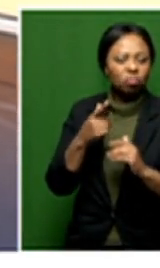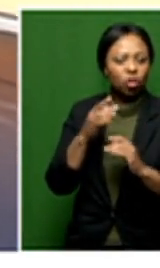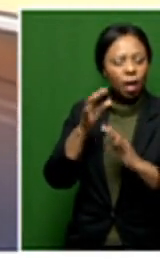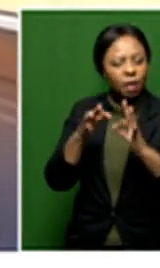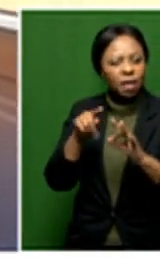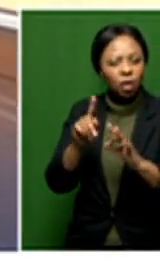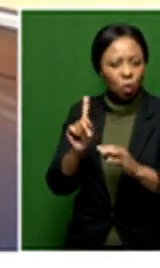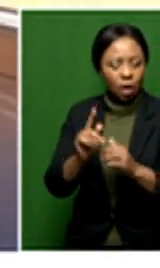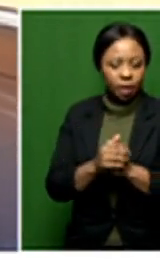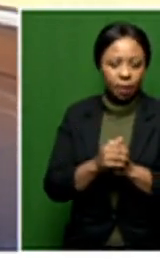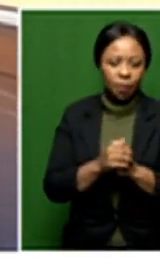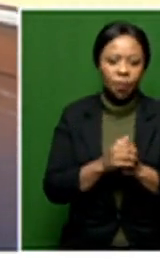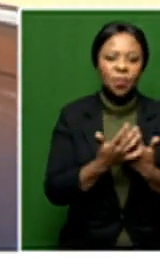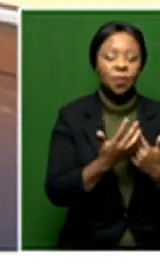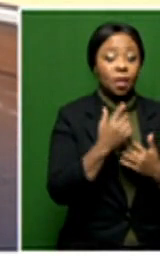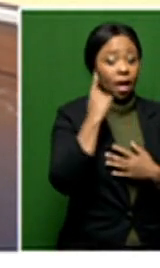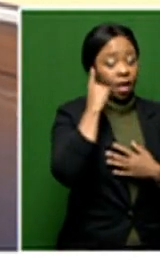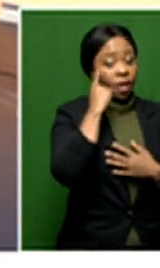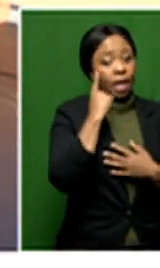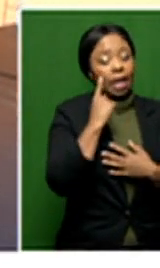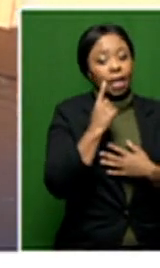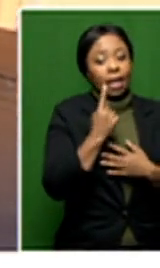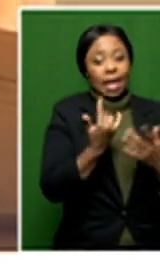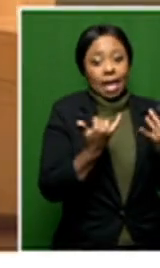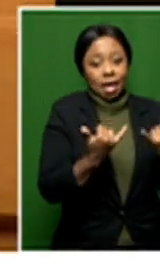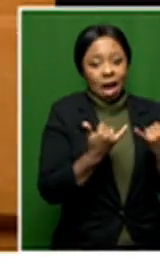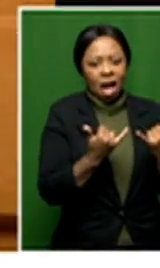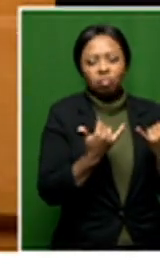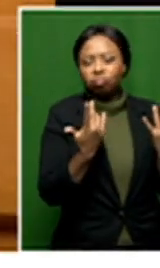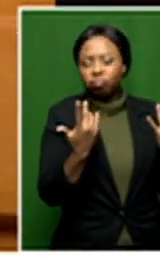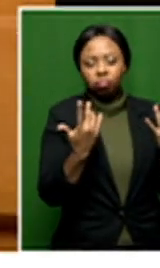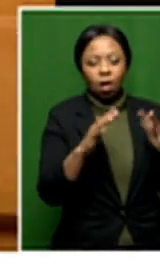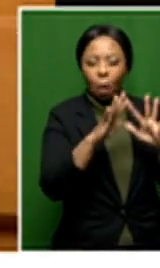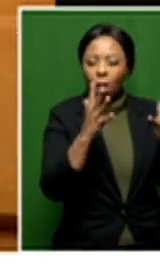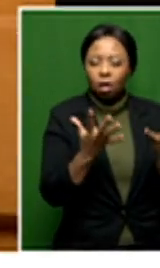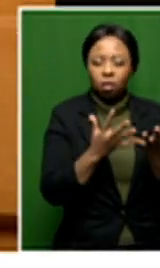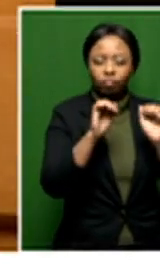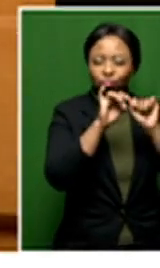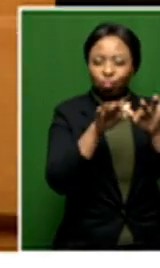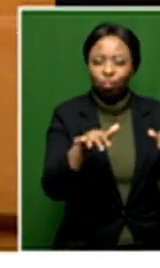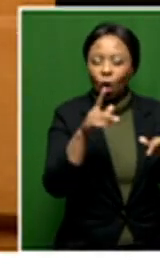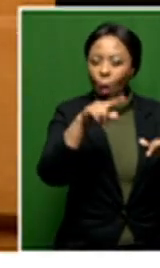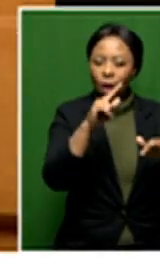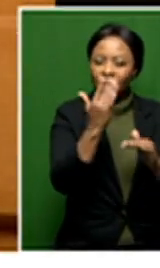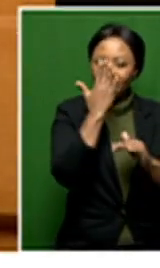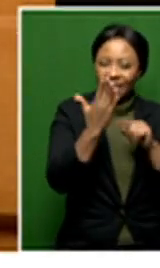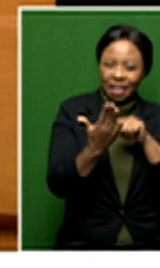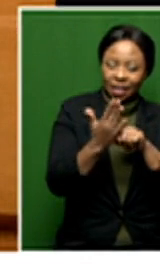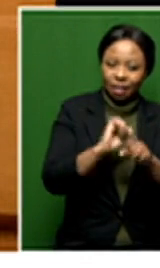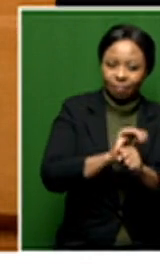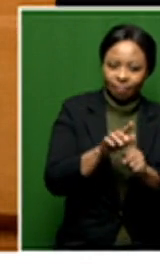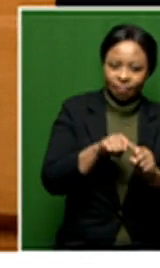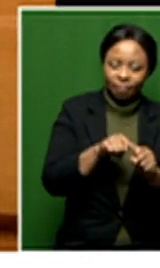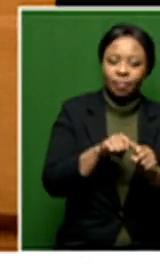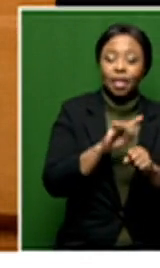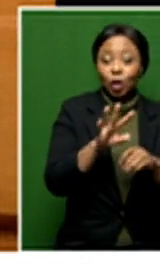Well, I think it was the pandemic, the current situation that everyone in the world has had to face. In addition to that,